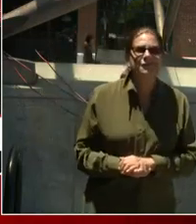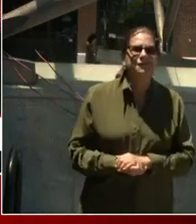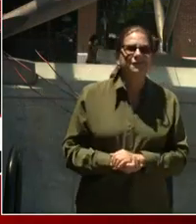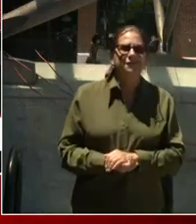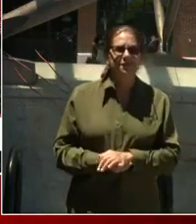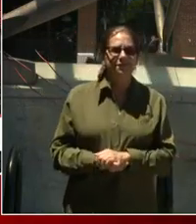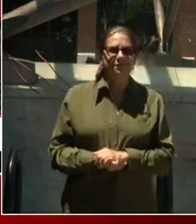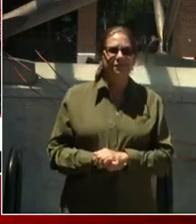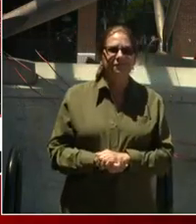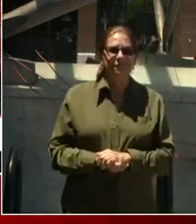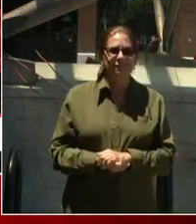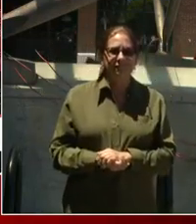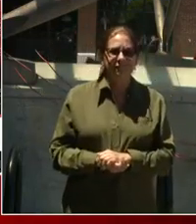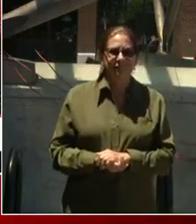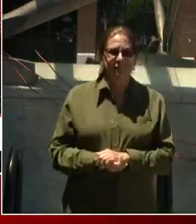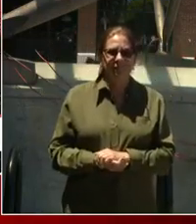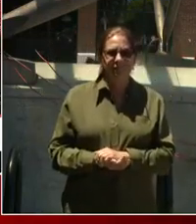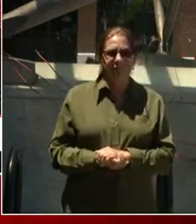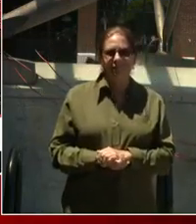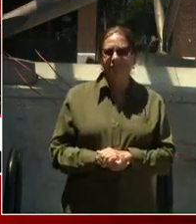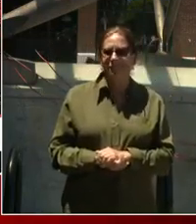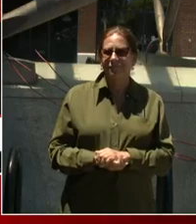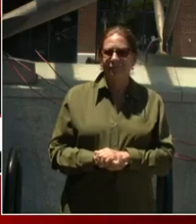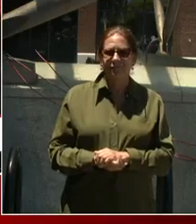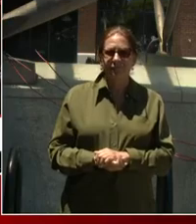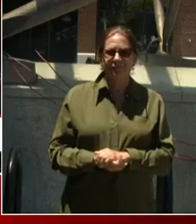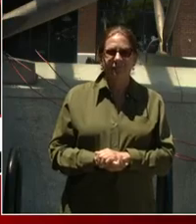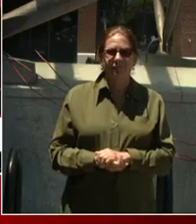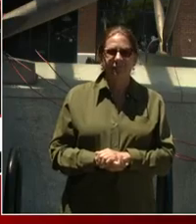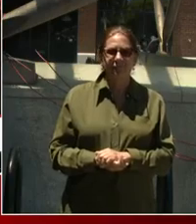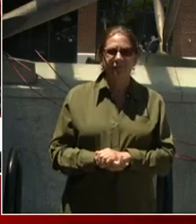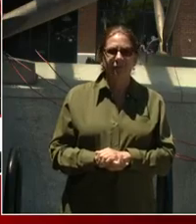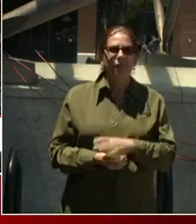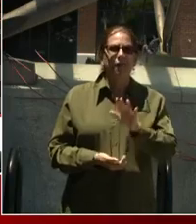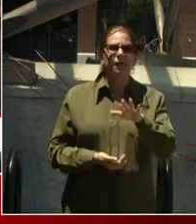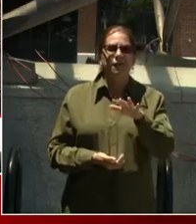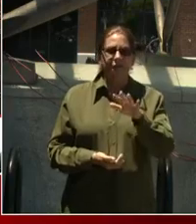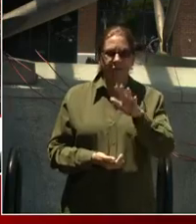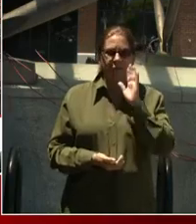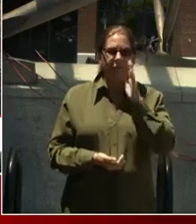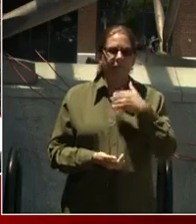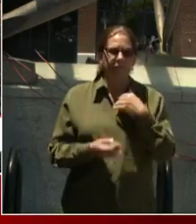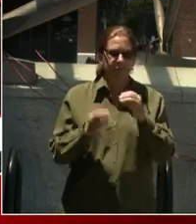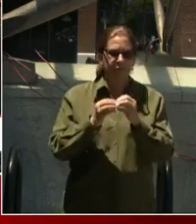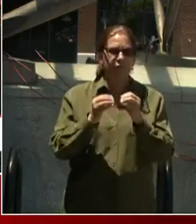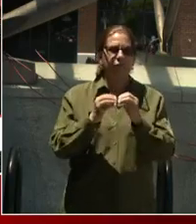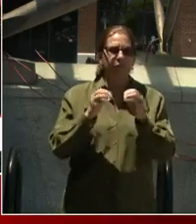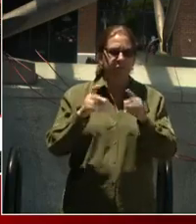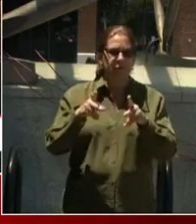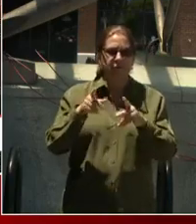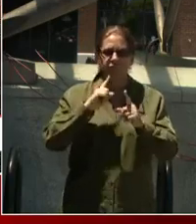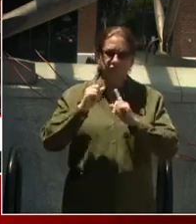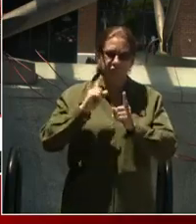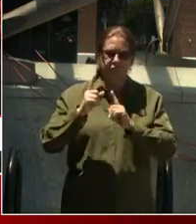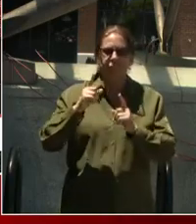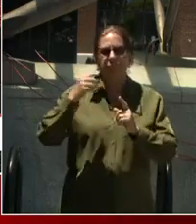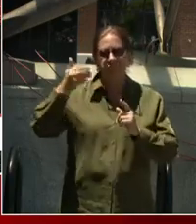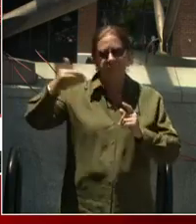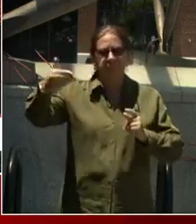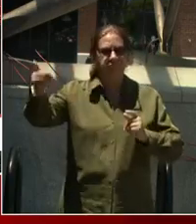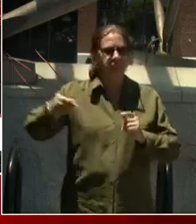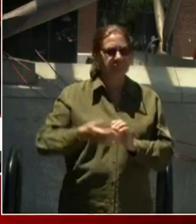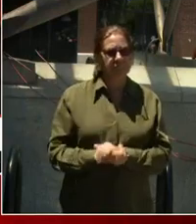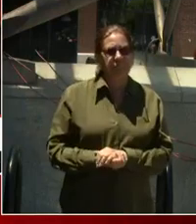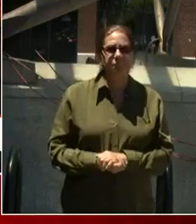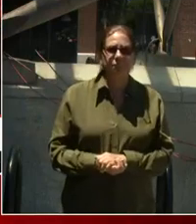I wanted to thank Good. And it's more to come. Okay. What's more to come? And I'm a returning citizen. Good. And